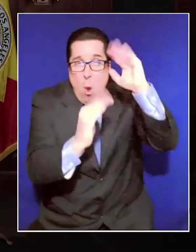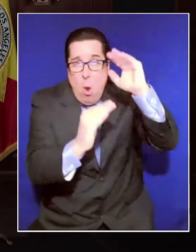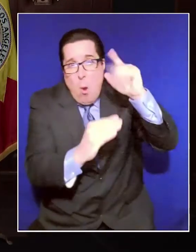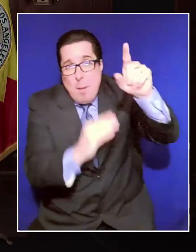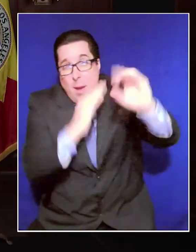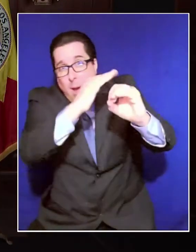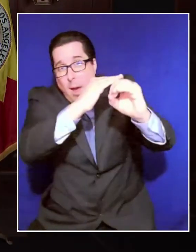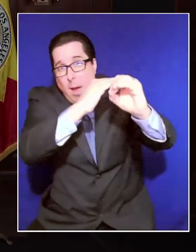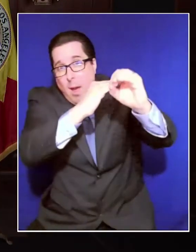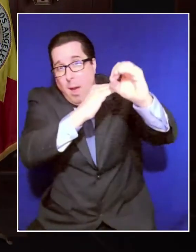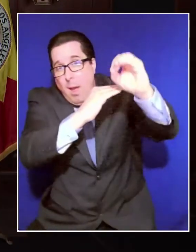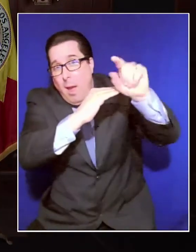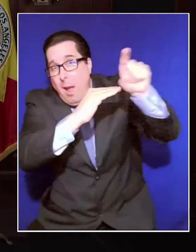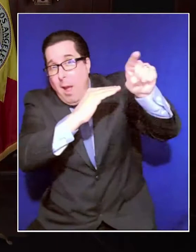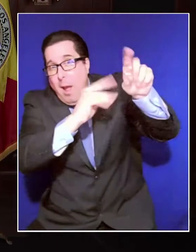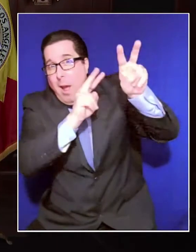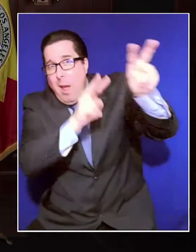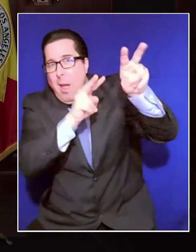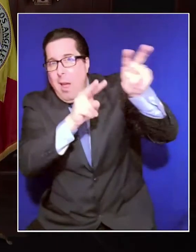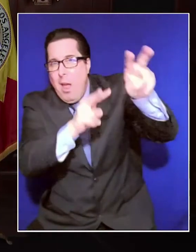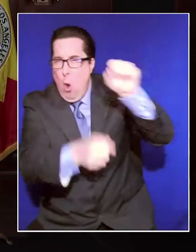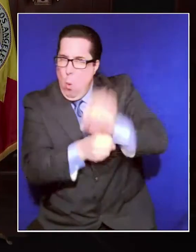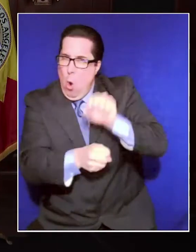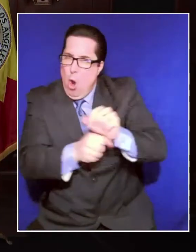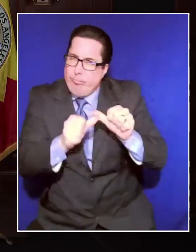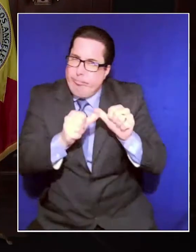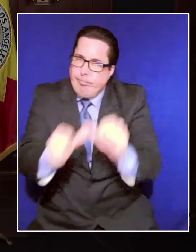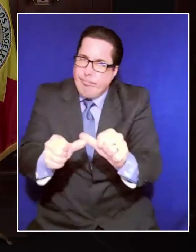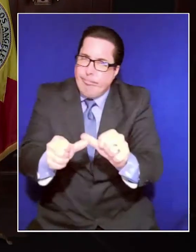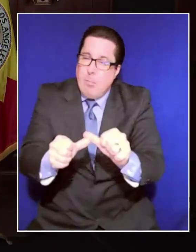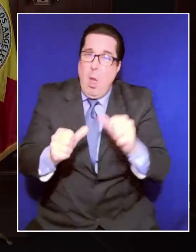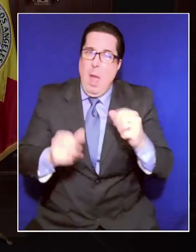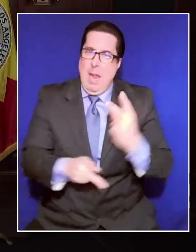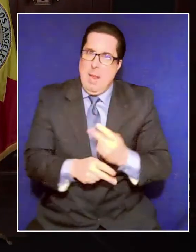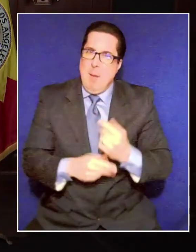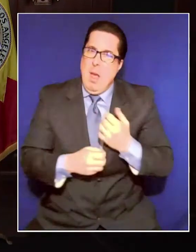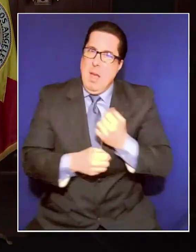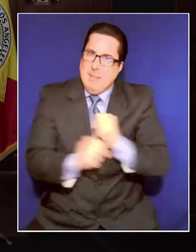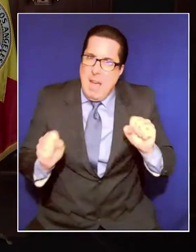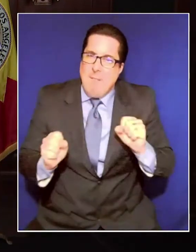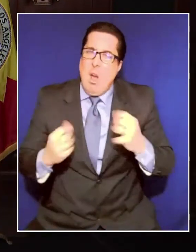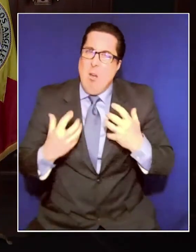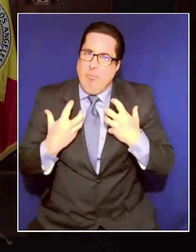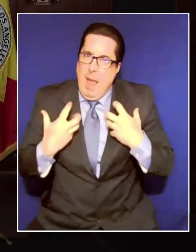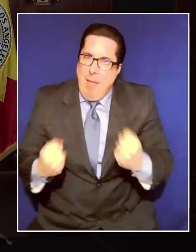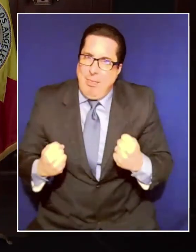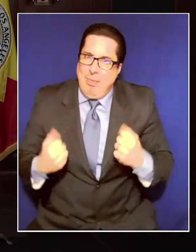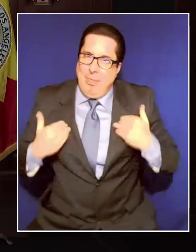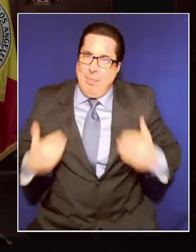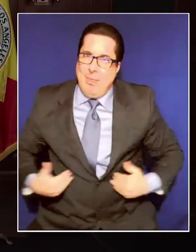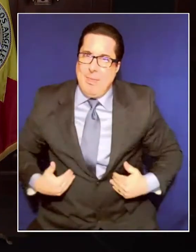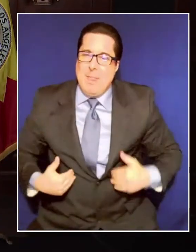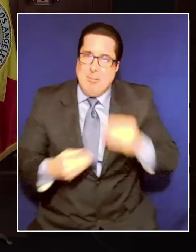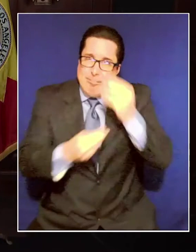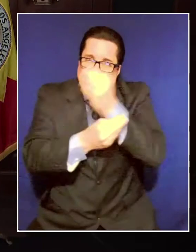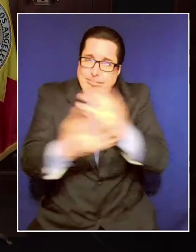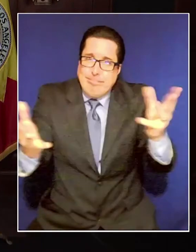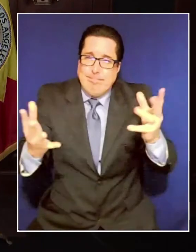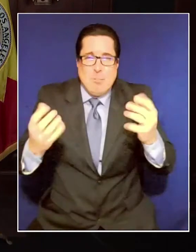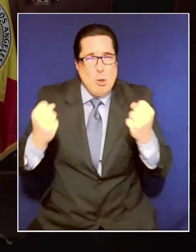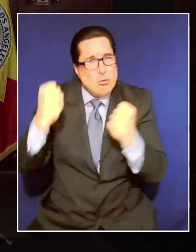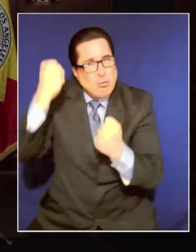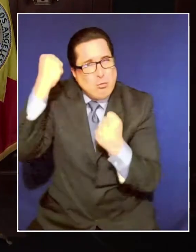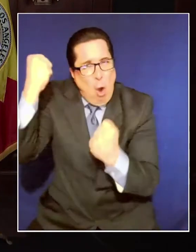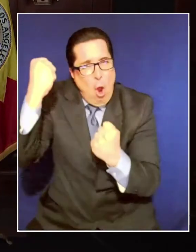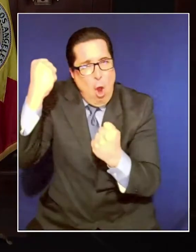and stay healthy and stay safe. And whenever you can, stay at home. Sending you all strength and love from